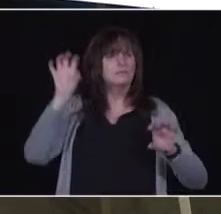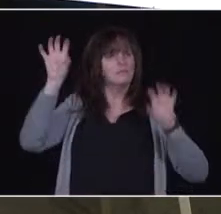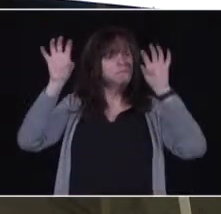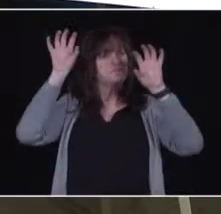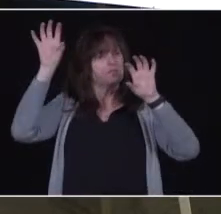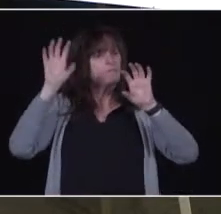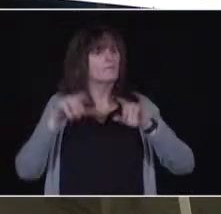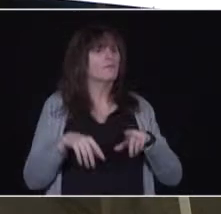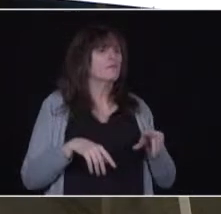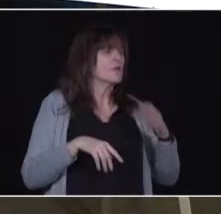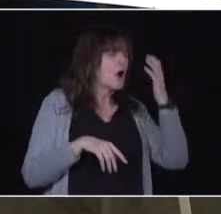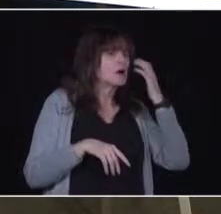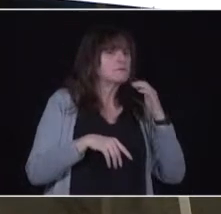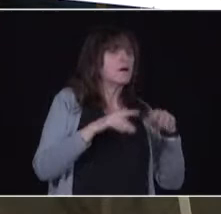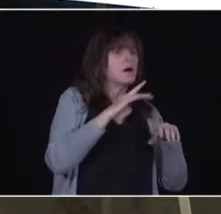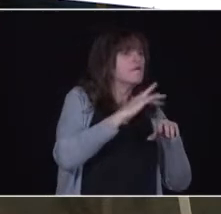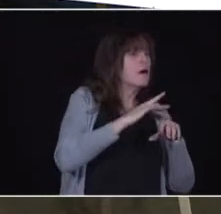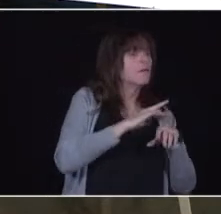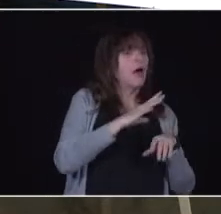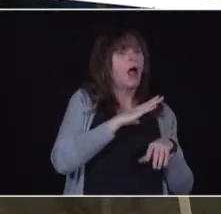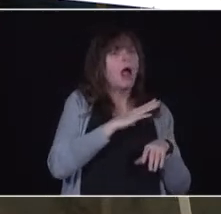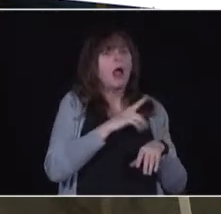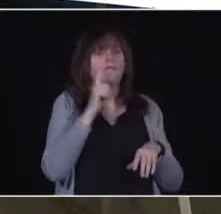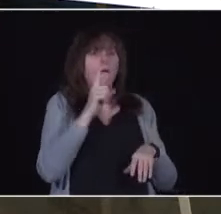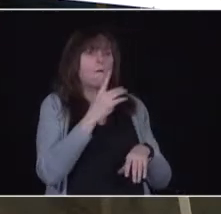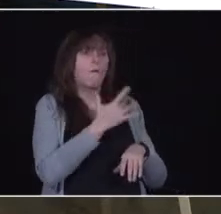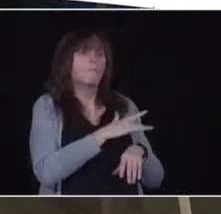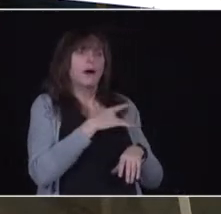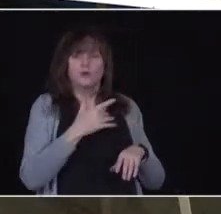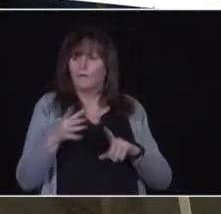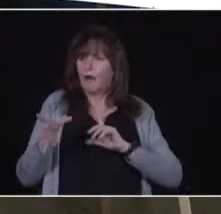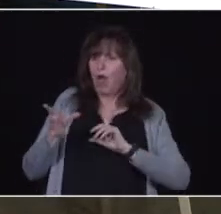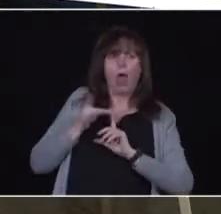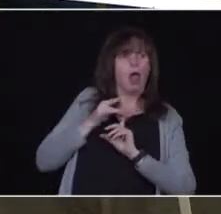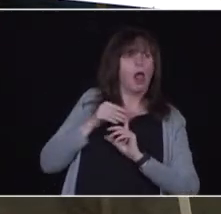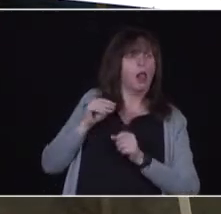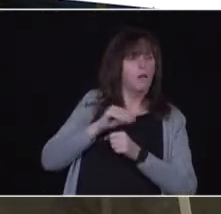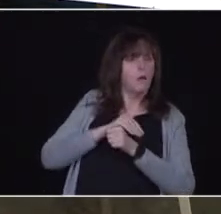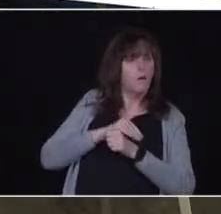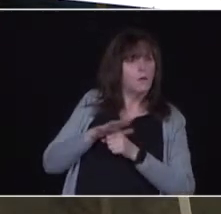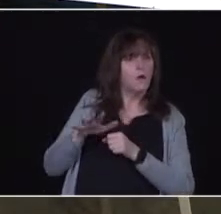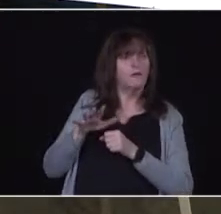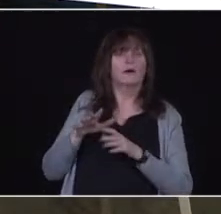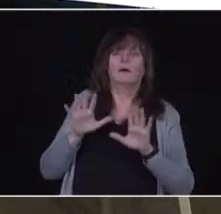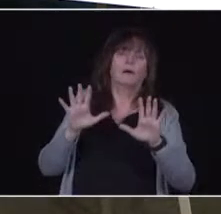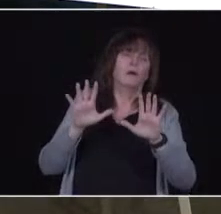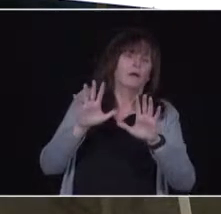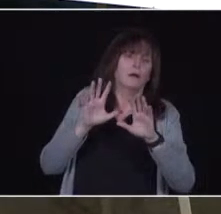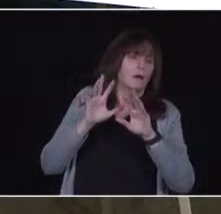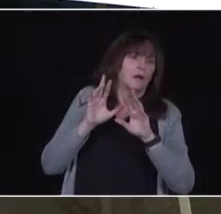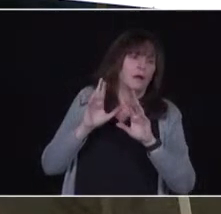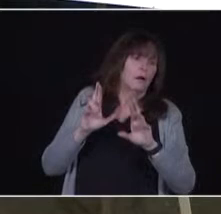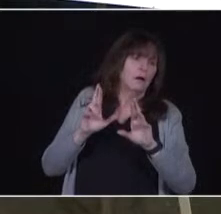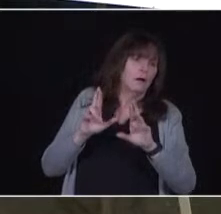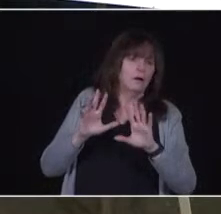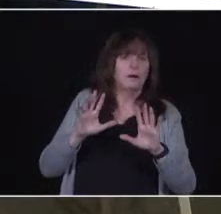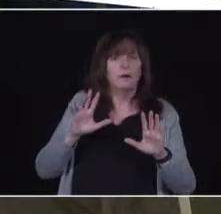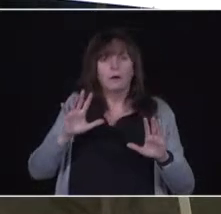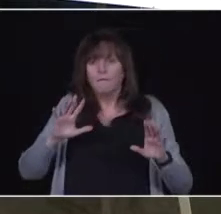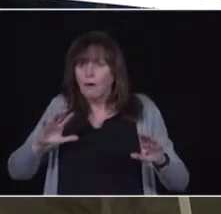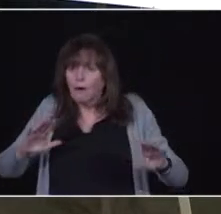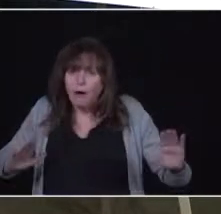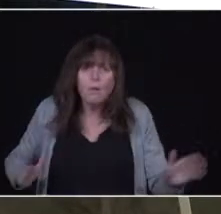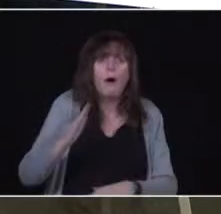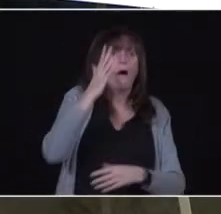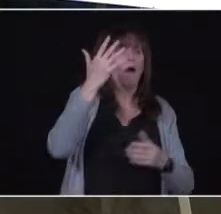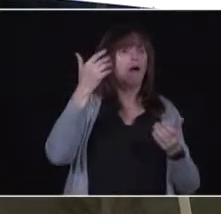after patients or people who might contract COVID-19 if, God forbid, we get a third wave and it gets worse than it is right now. So